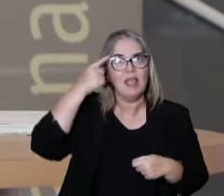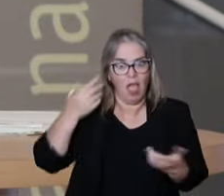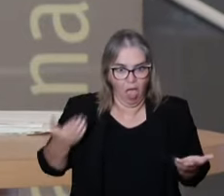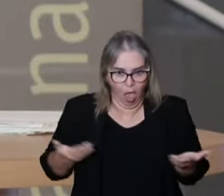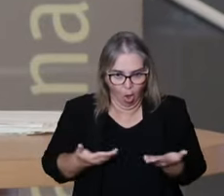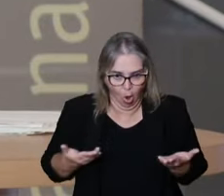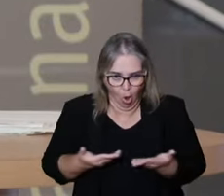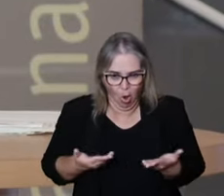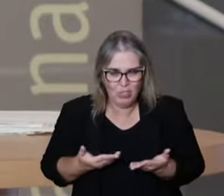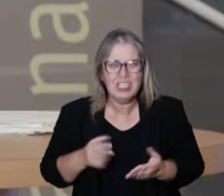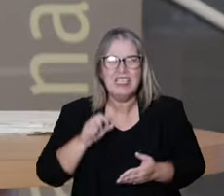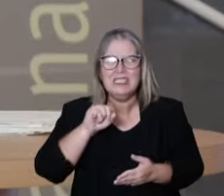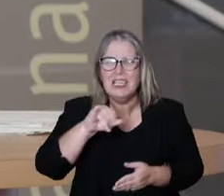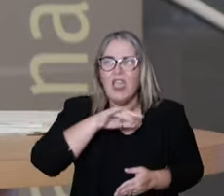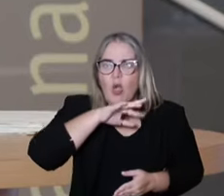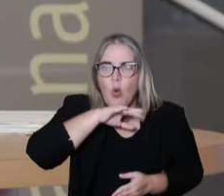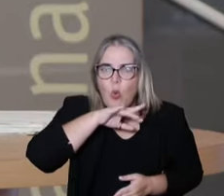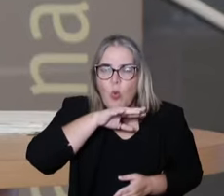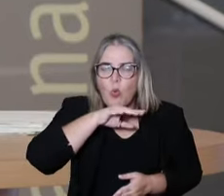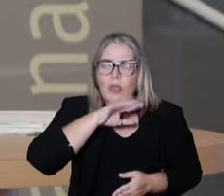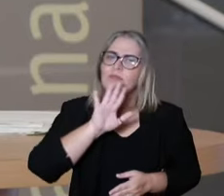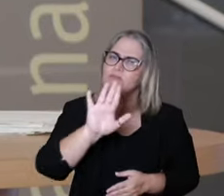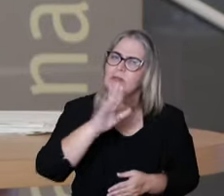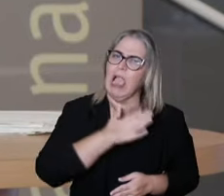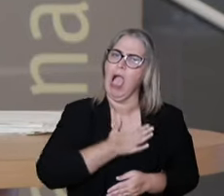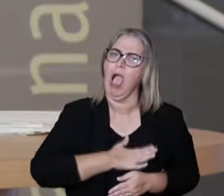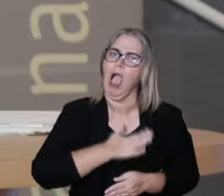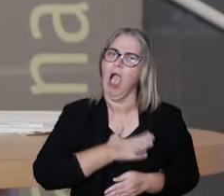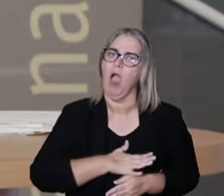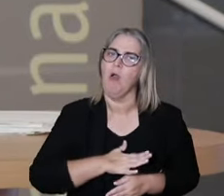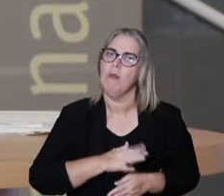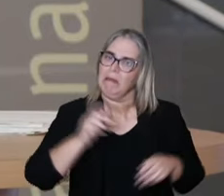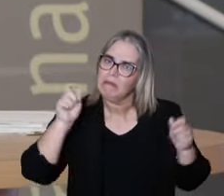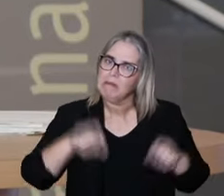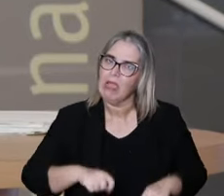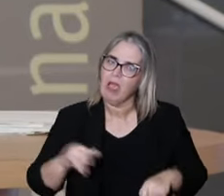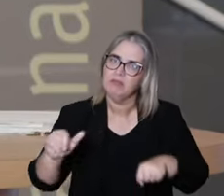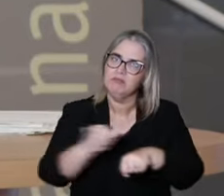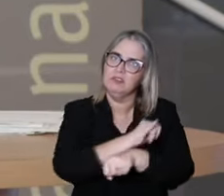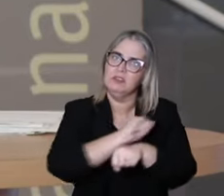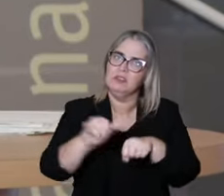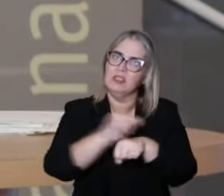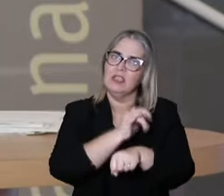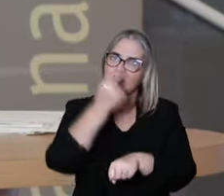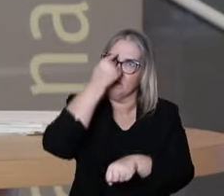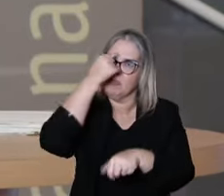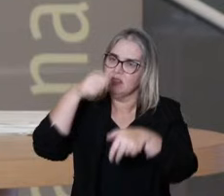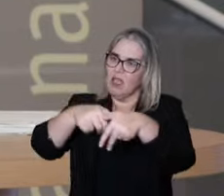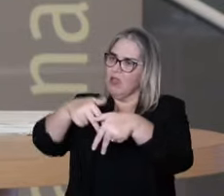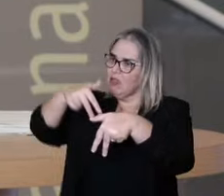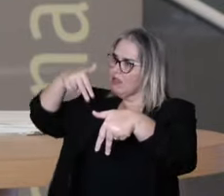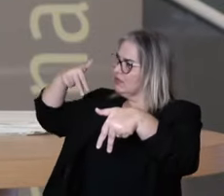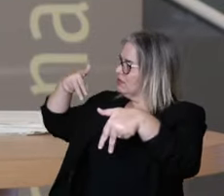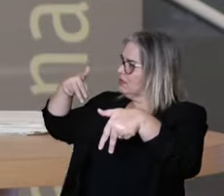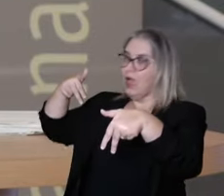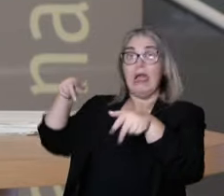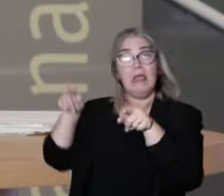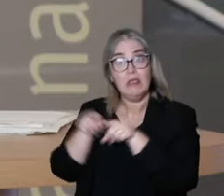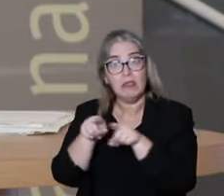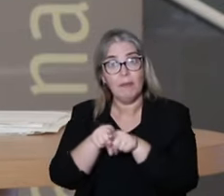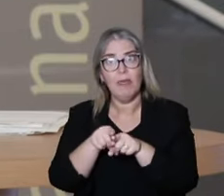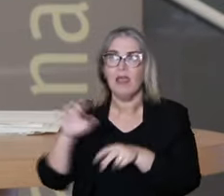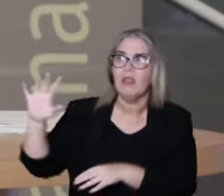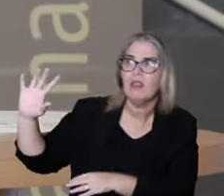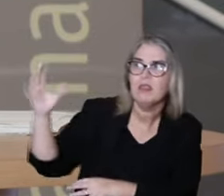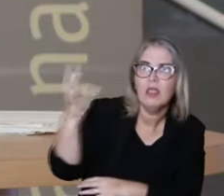So we need to find a way of getting out of here with this ancestral knowledge and other perspectives related